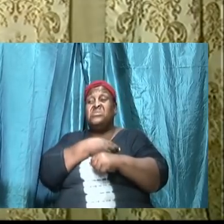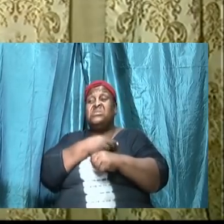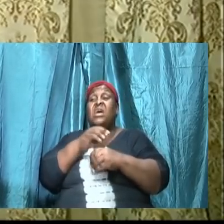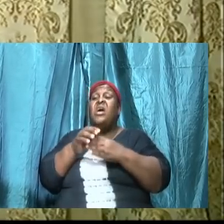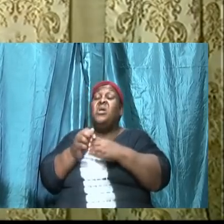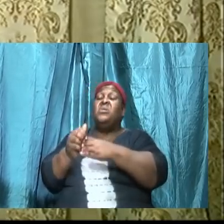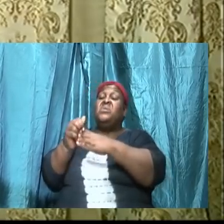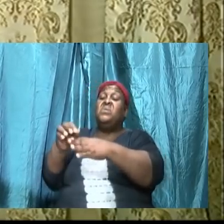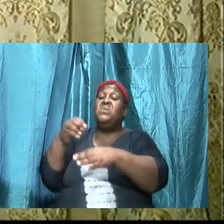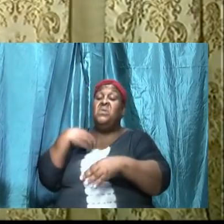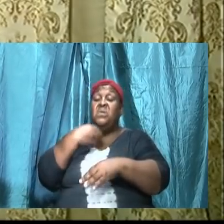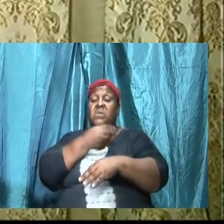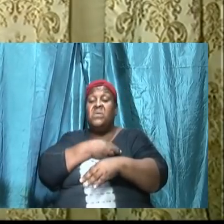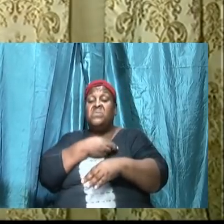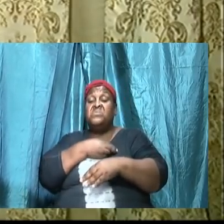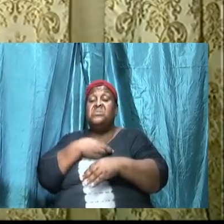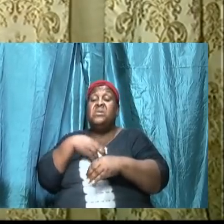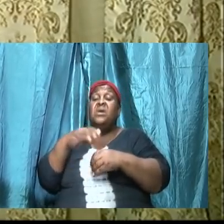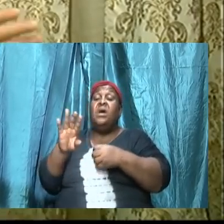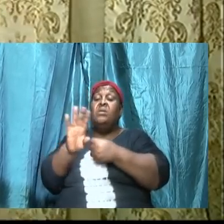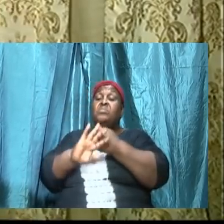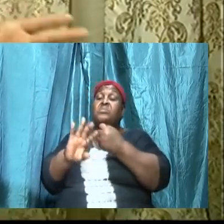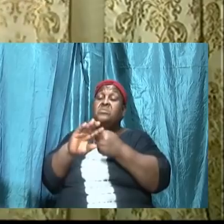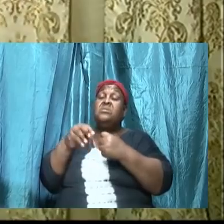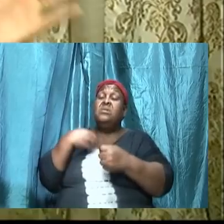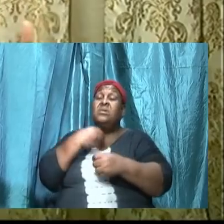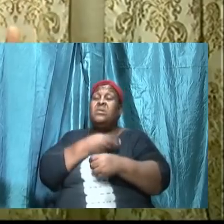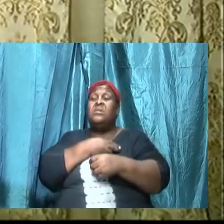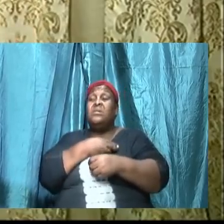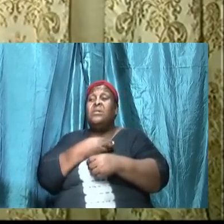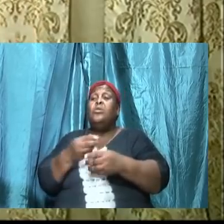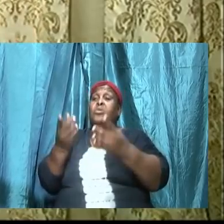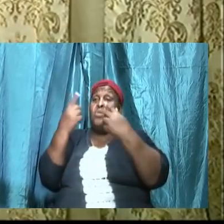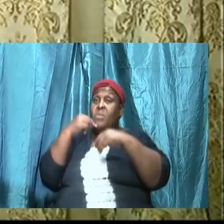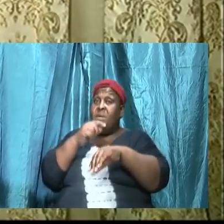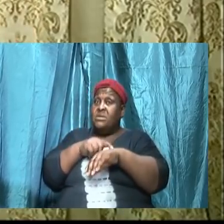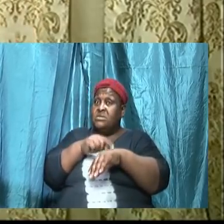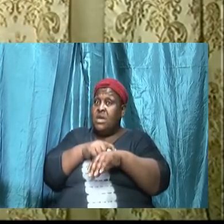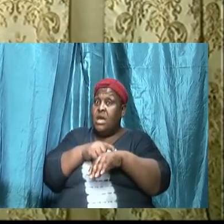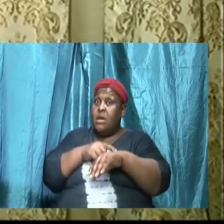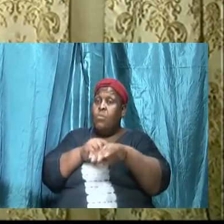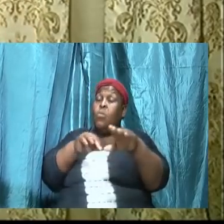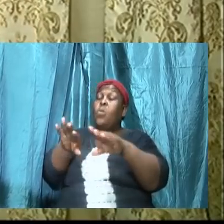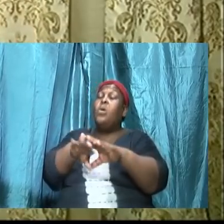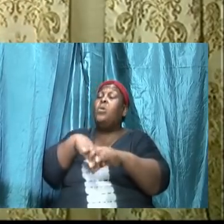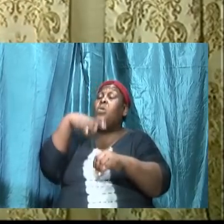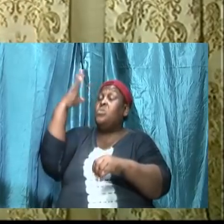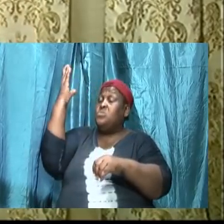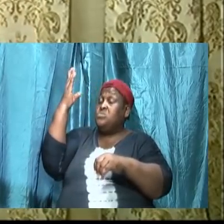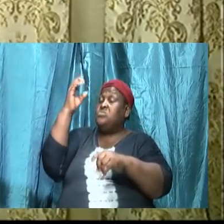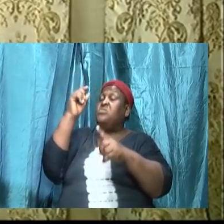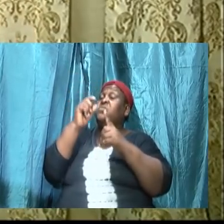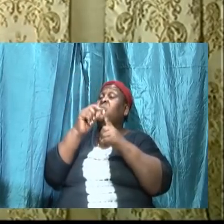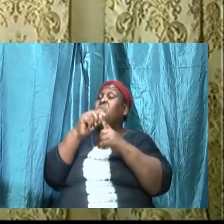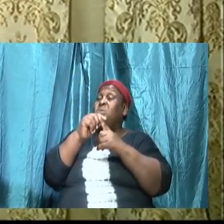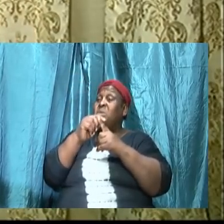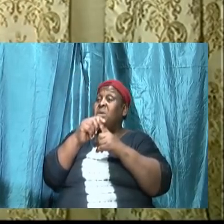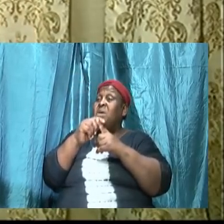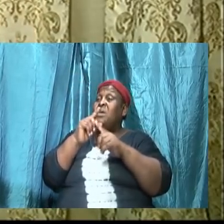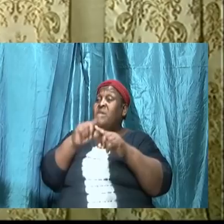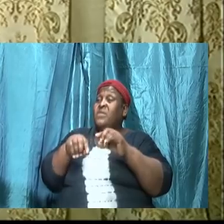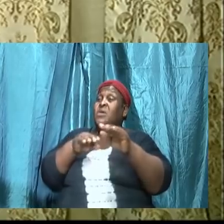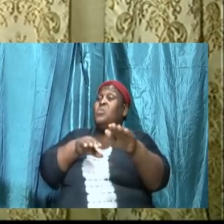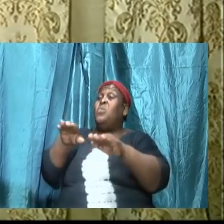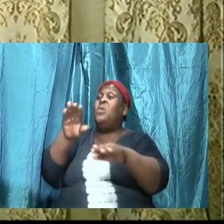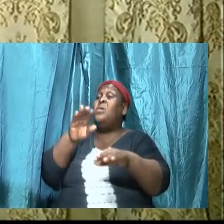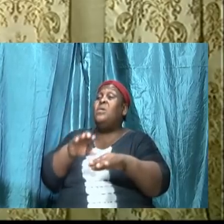comes a time when we willfully walk away from the word, walk out of the word, we then walk on our